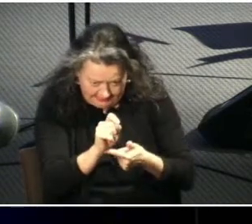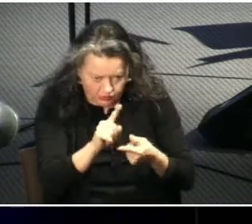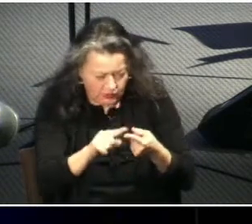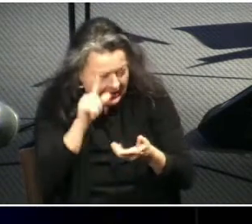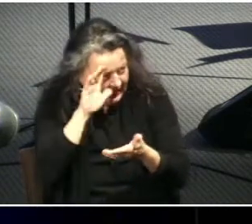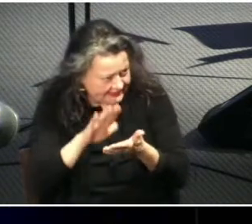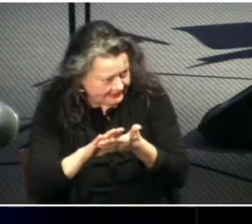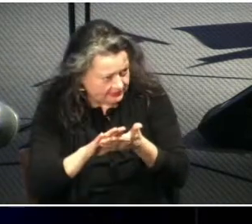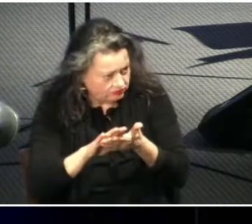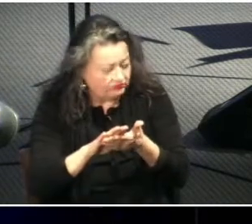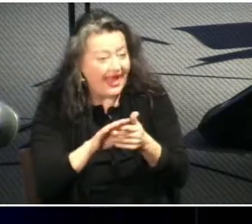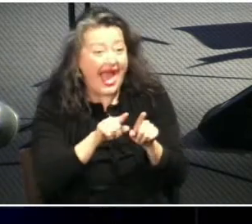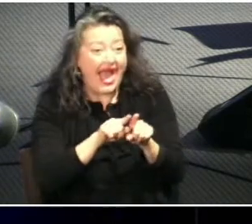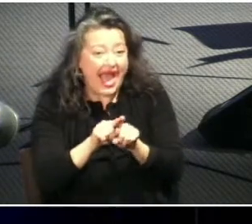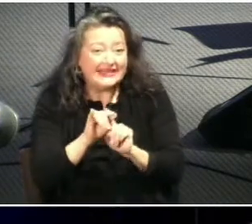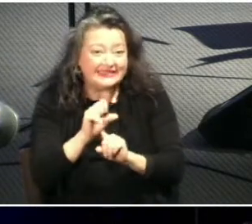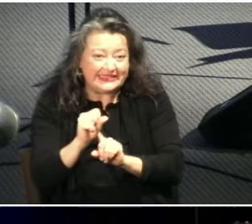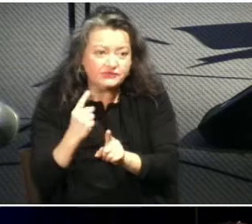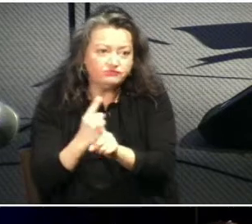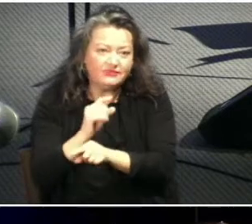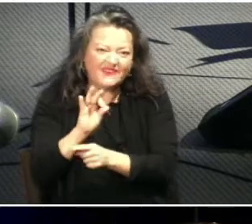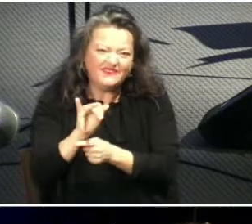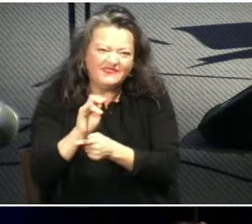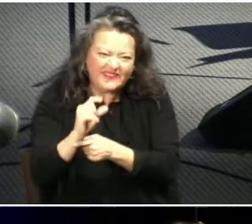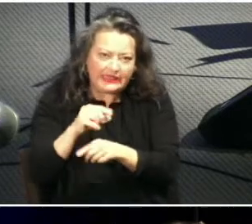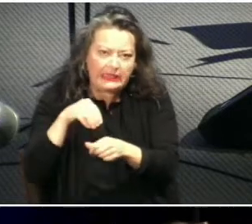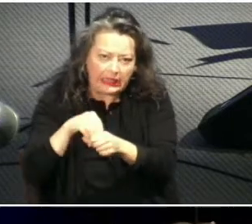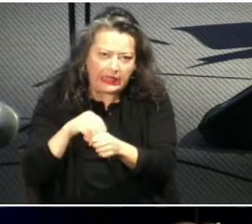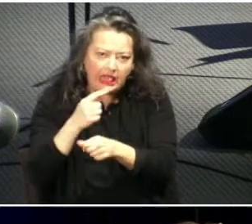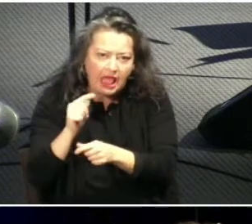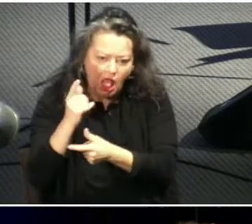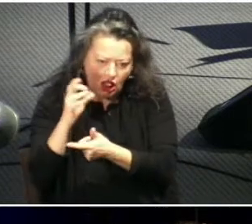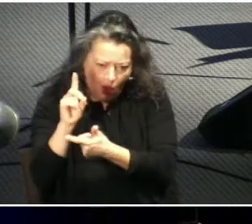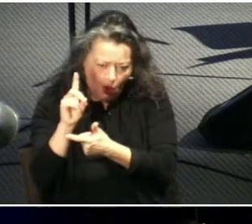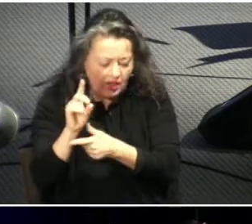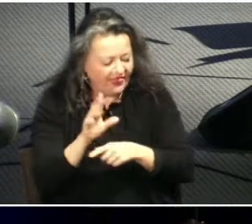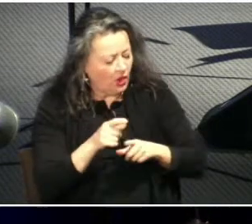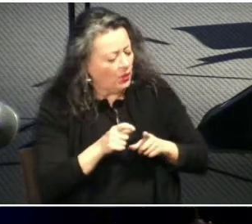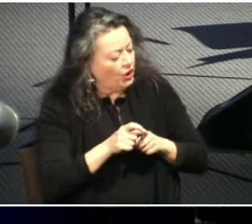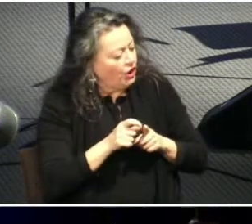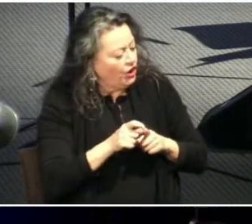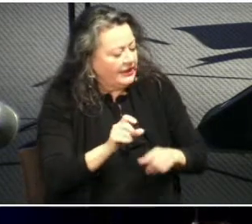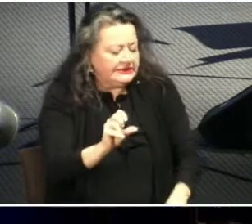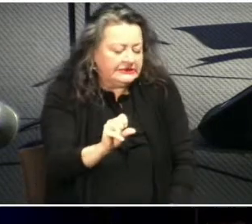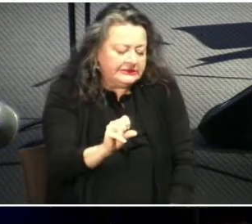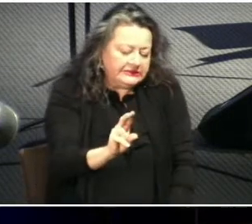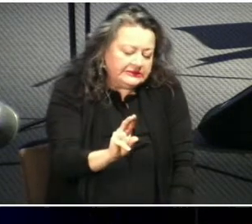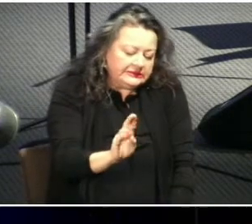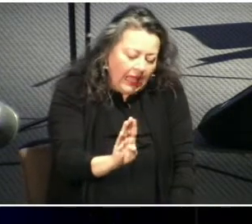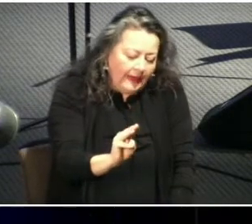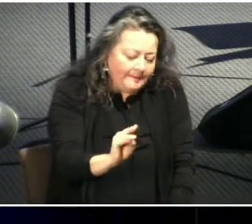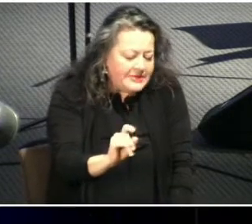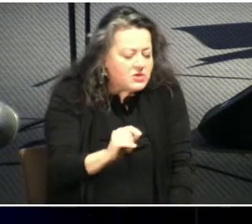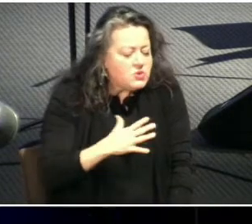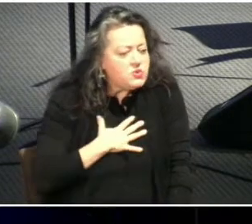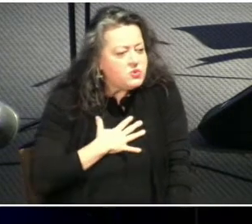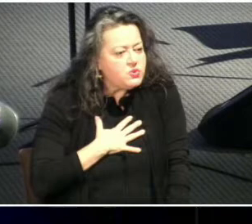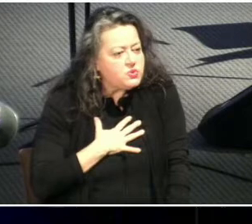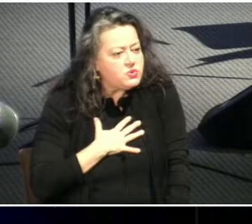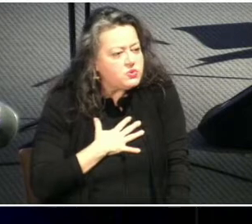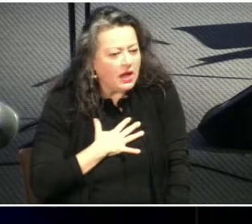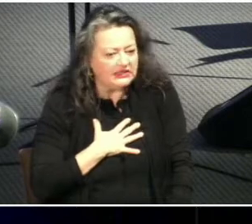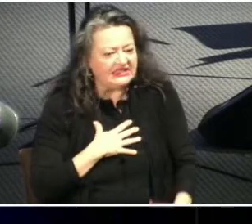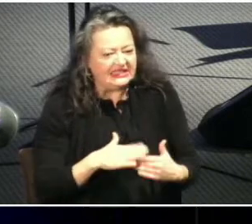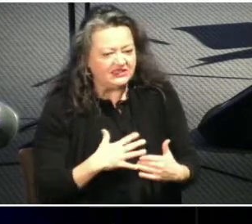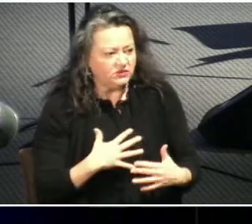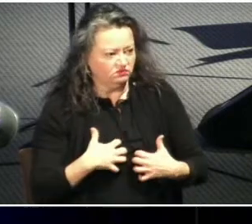in the lord that word submit is a very provoking